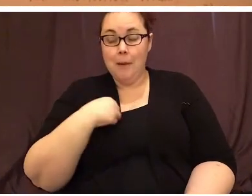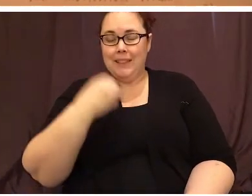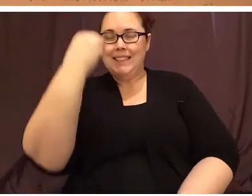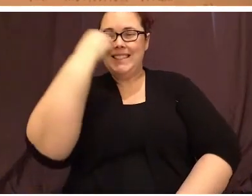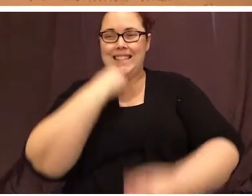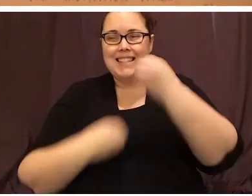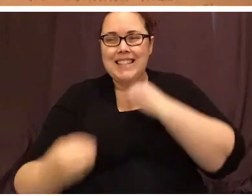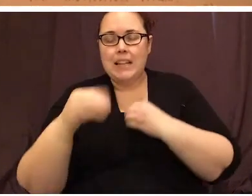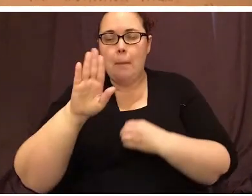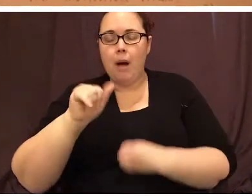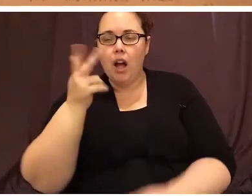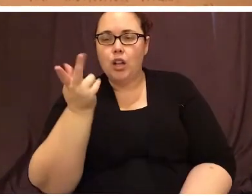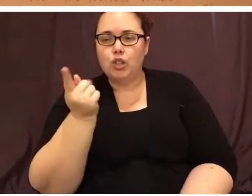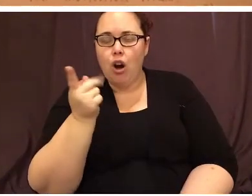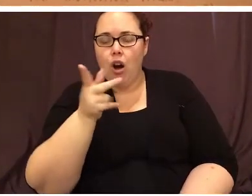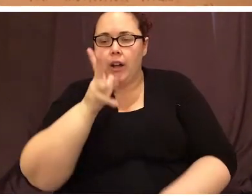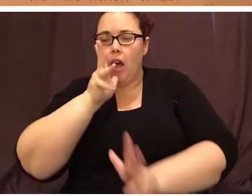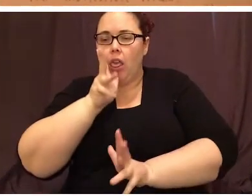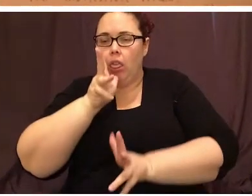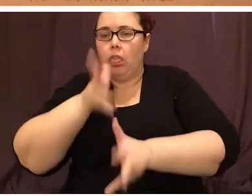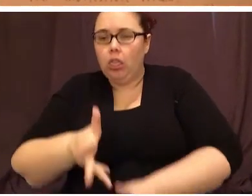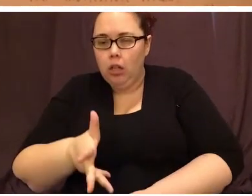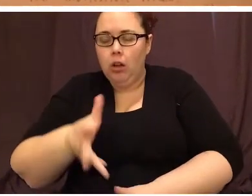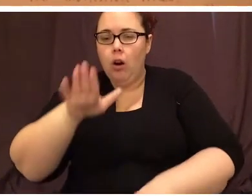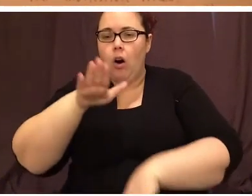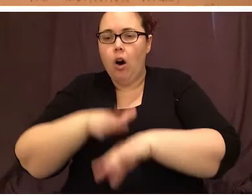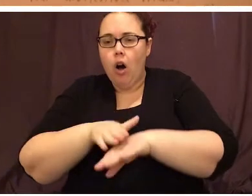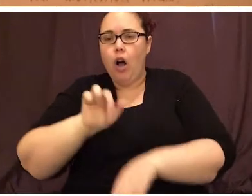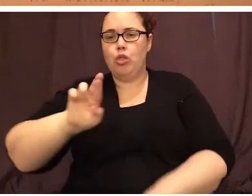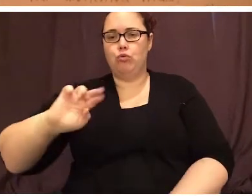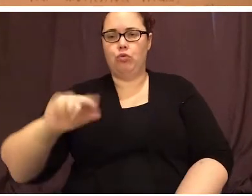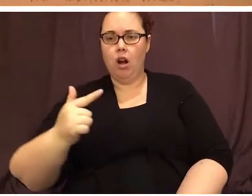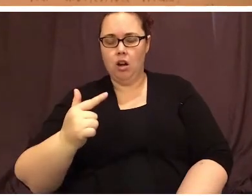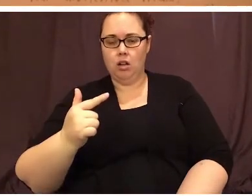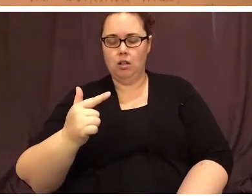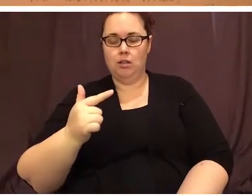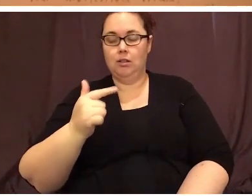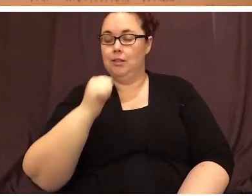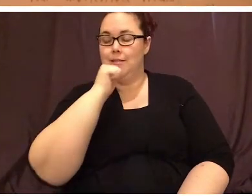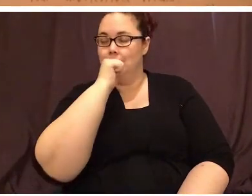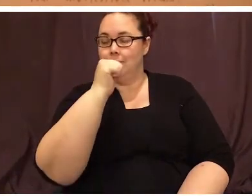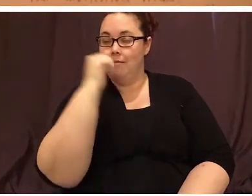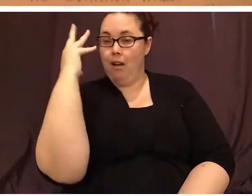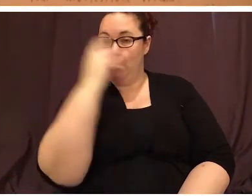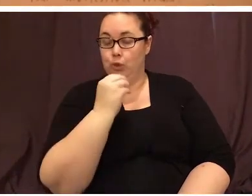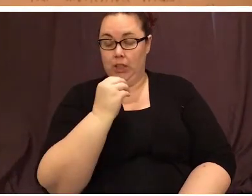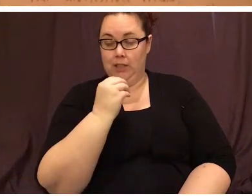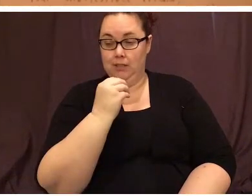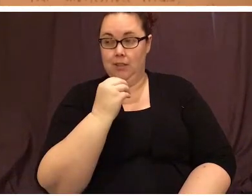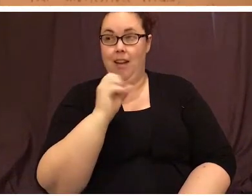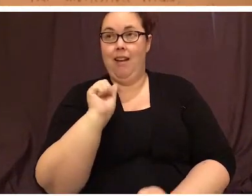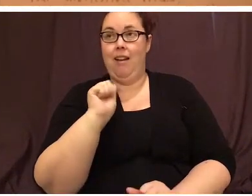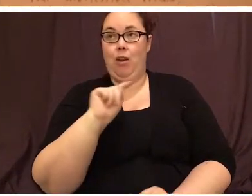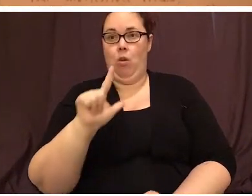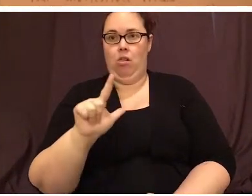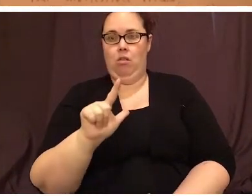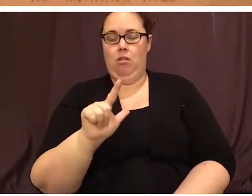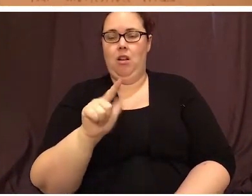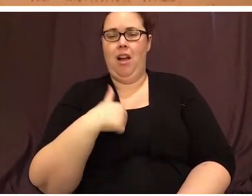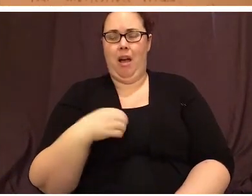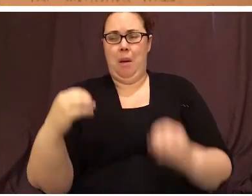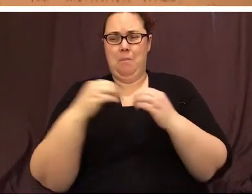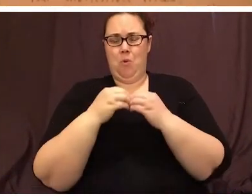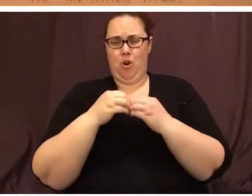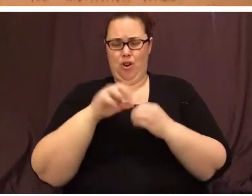puked up on the rug, Duncan. And it's not pretty. Not pretty at all. I am more carpet fuzz than